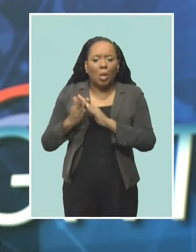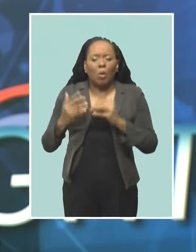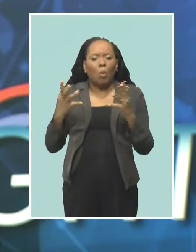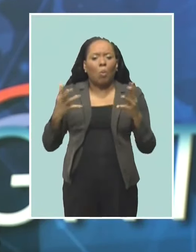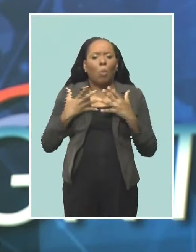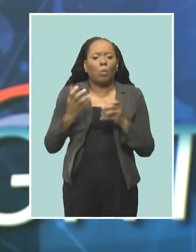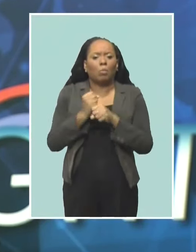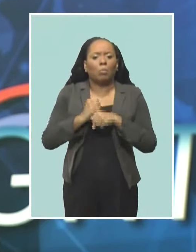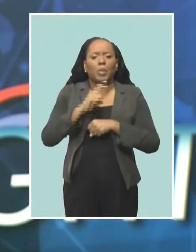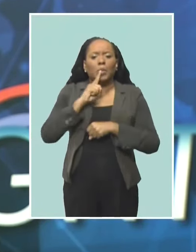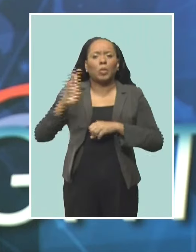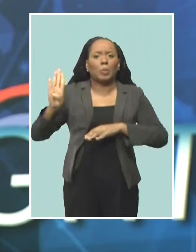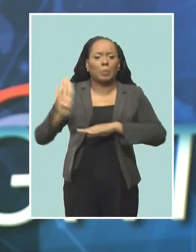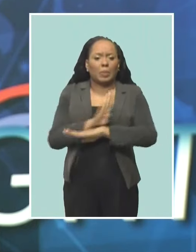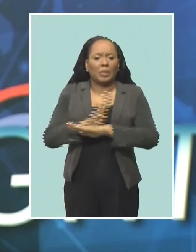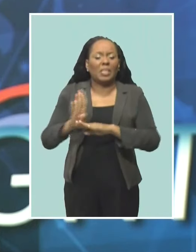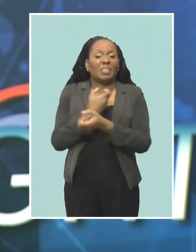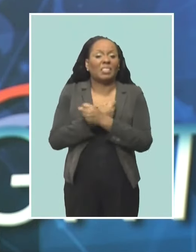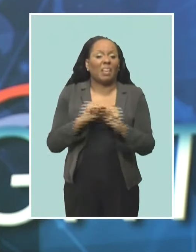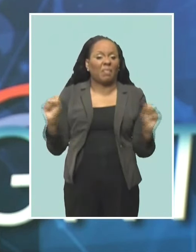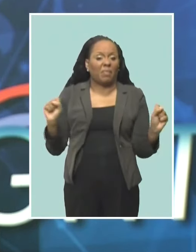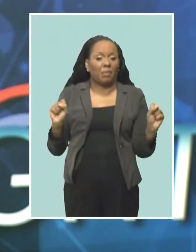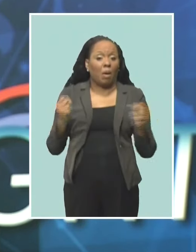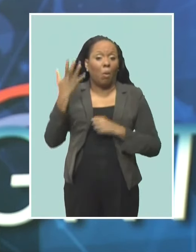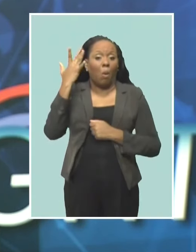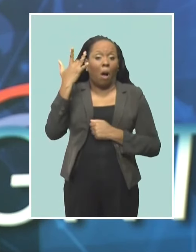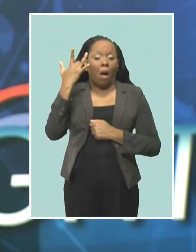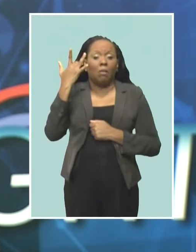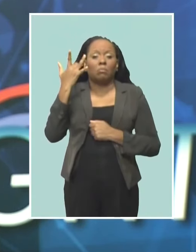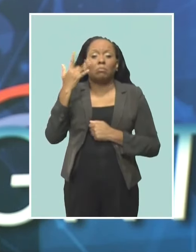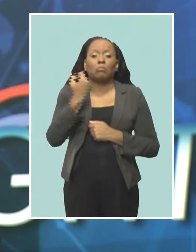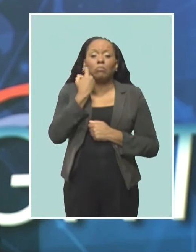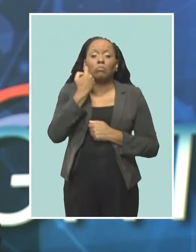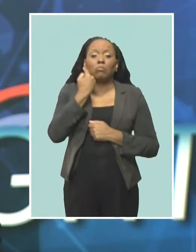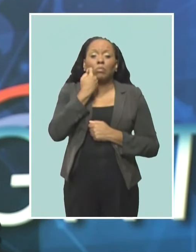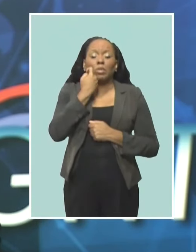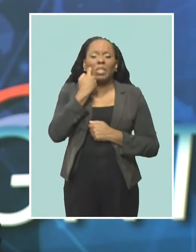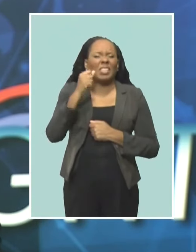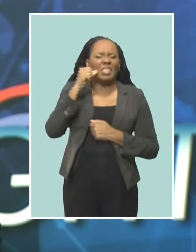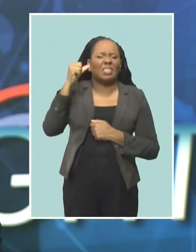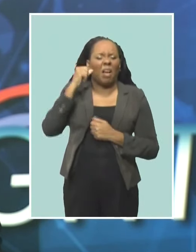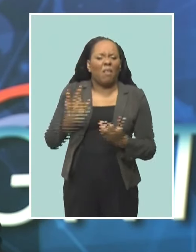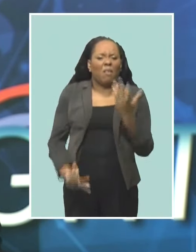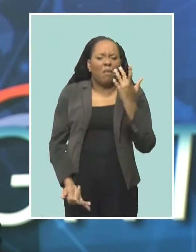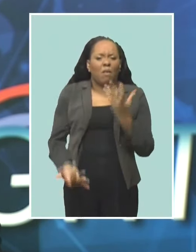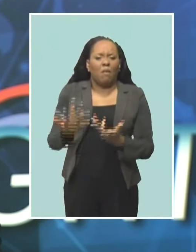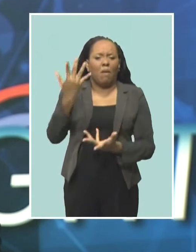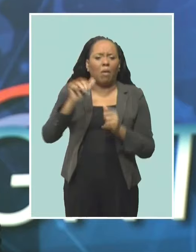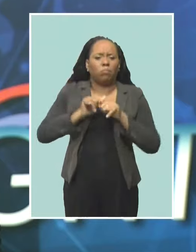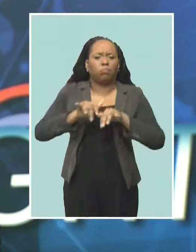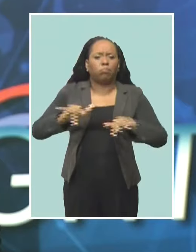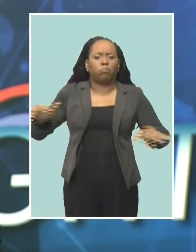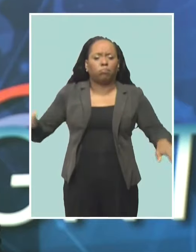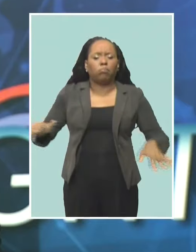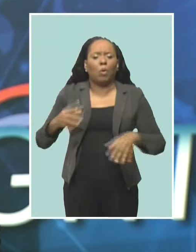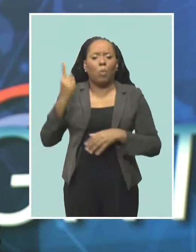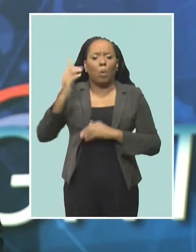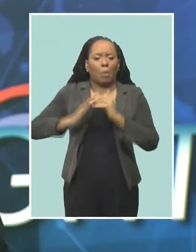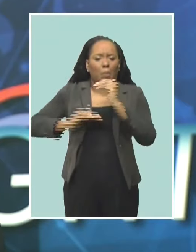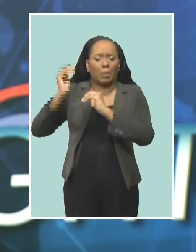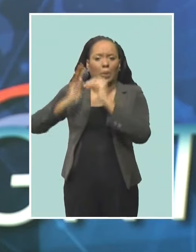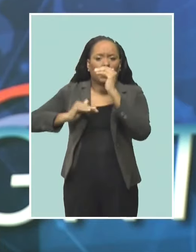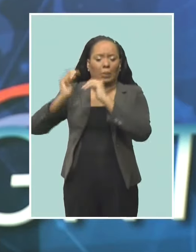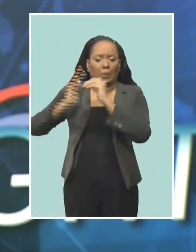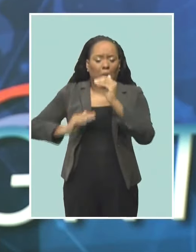at their businesses. It comes as the fire officers keep watch at the site of yesterday's major fire at Reed Street. Lorna